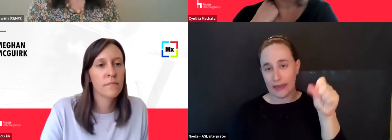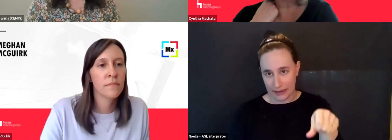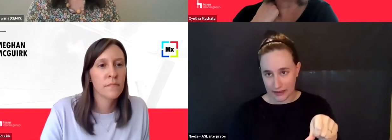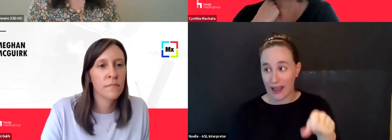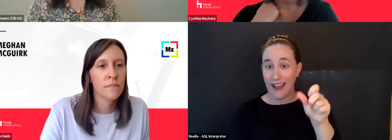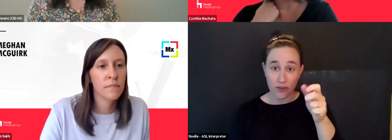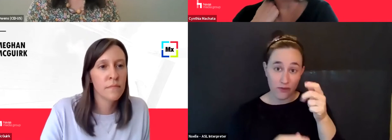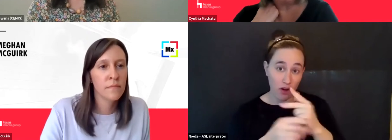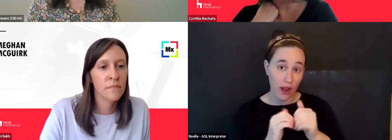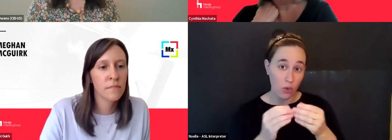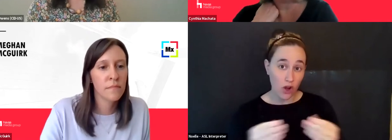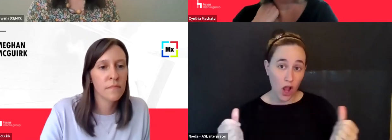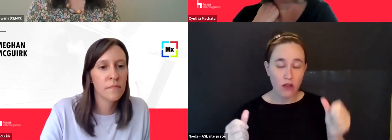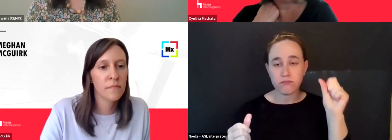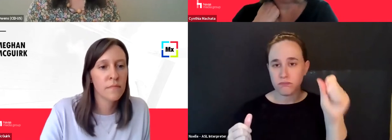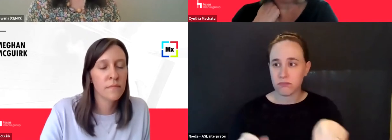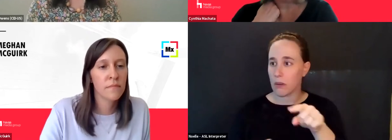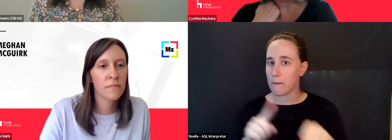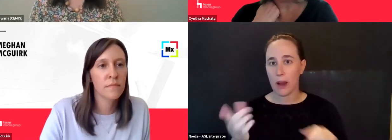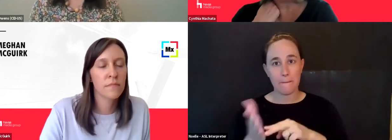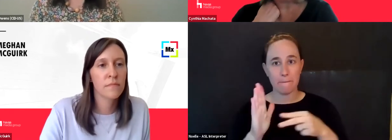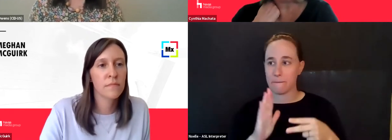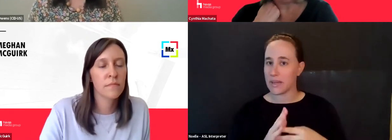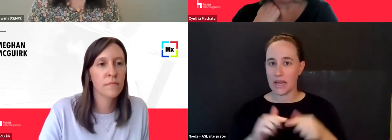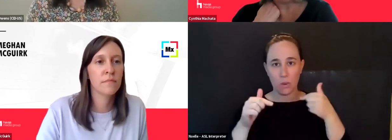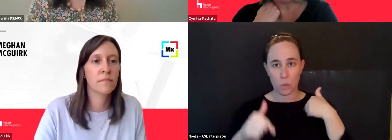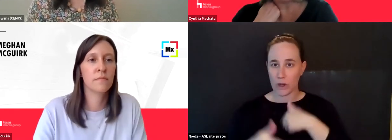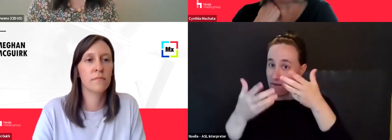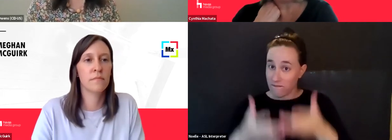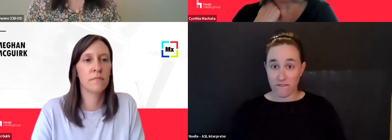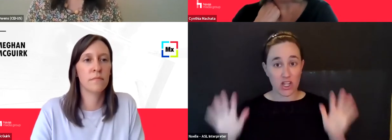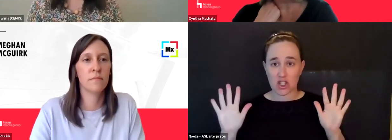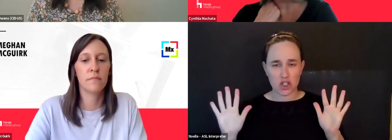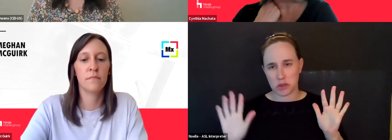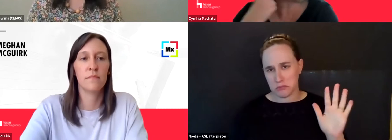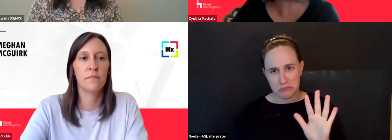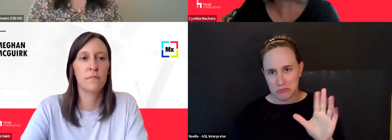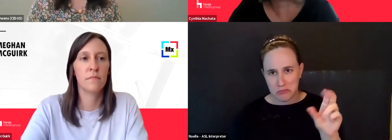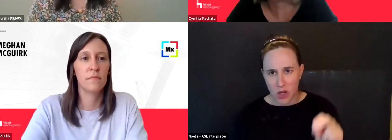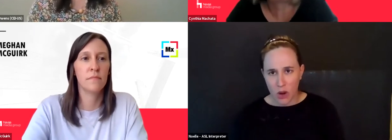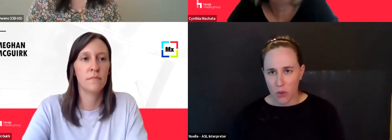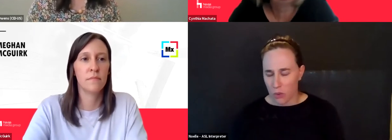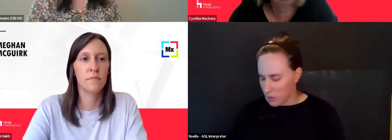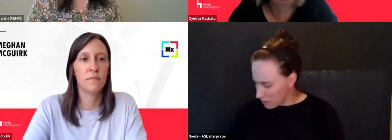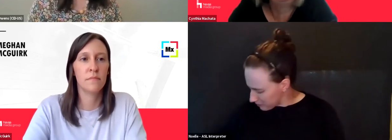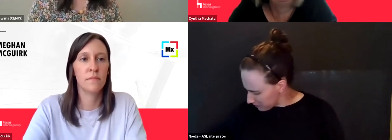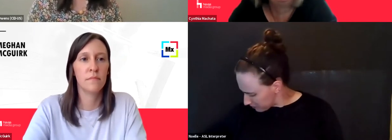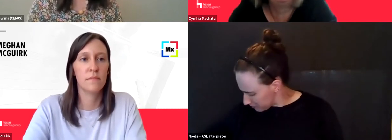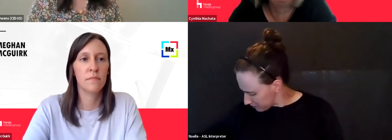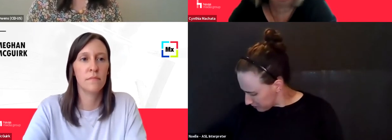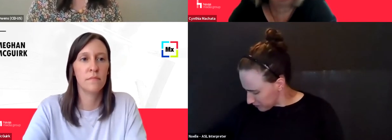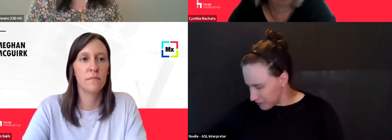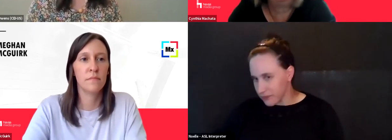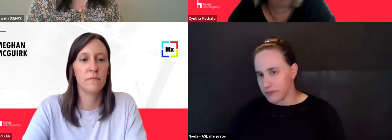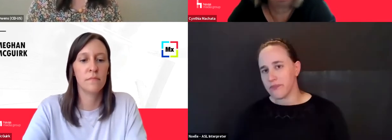But it's not the end of the world. So, um, you know, and, and you bring up the, this is an interesting, um,